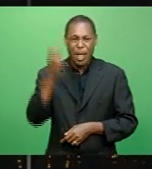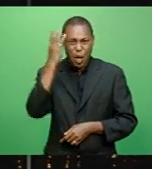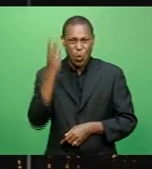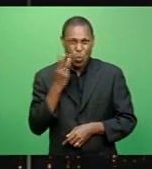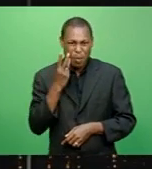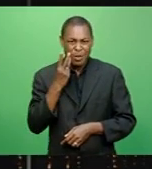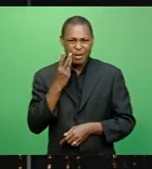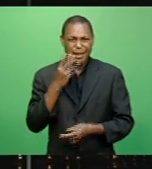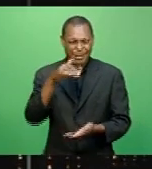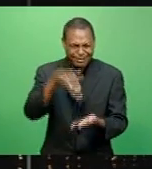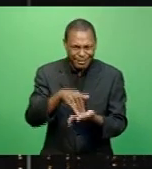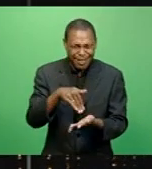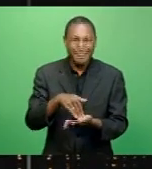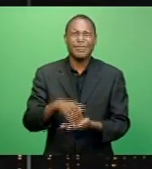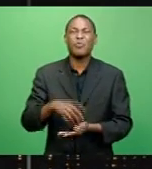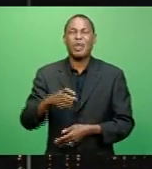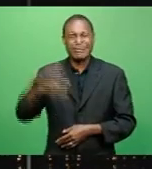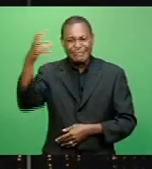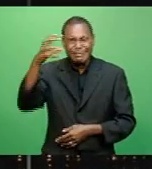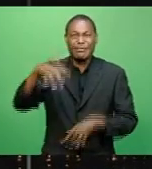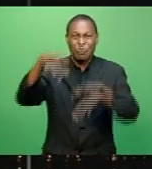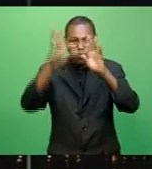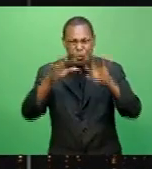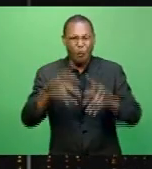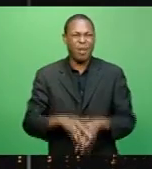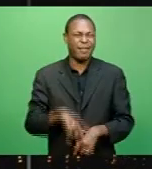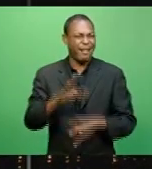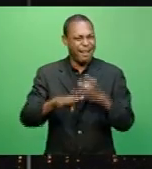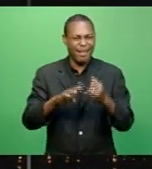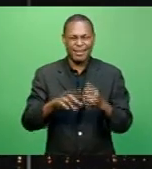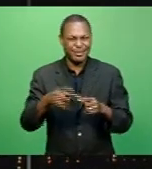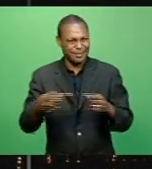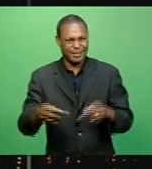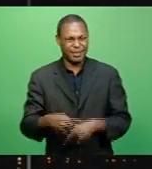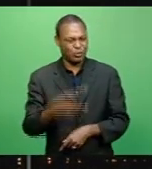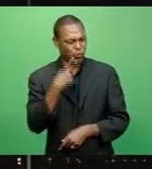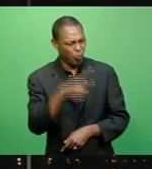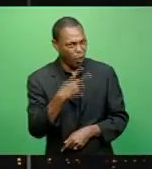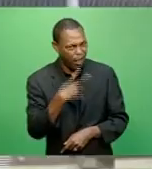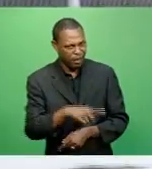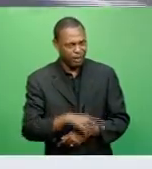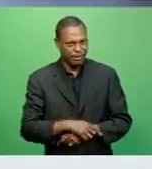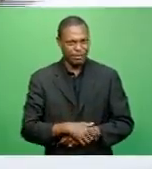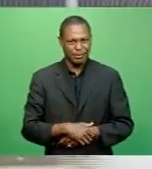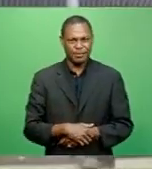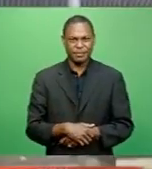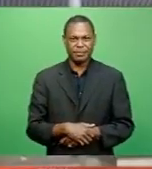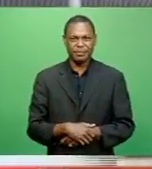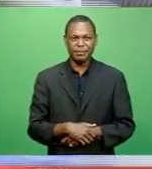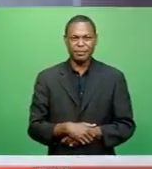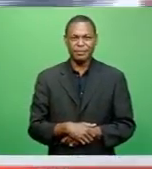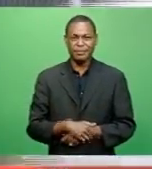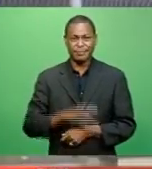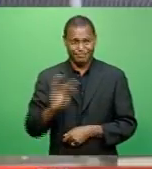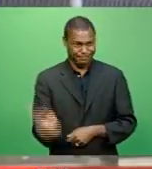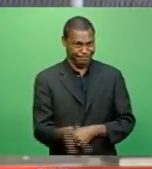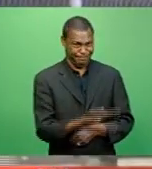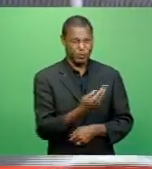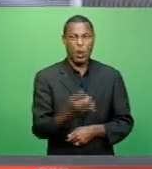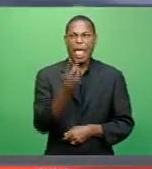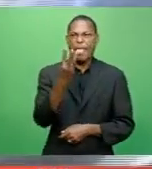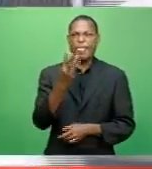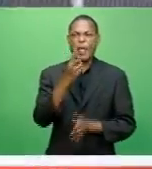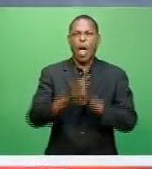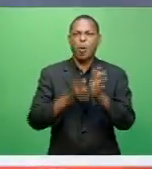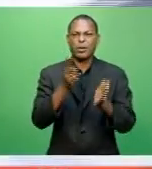or shine, and the last thing they deserve is to be sworn at. Dipeesh Kumar reports. These officers spend at least three hours on